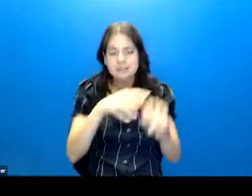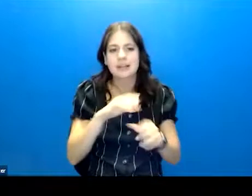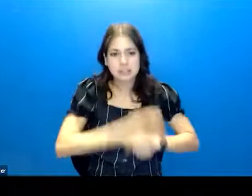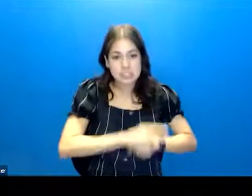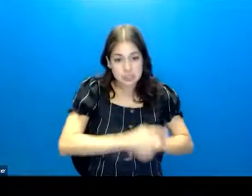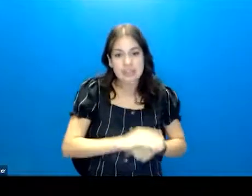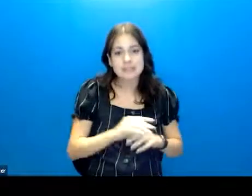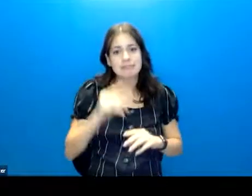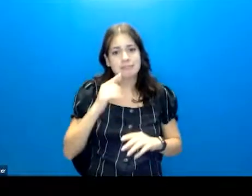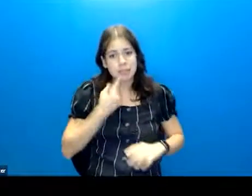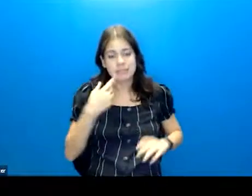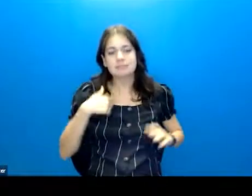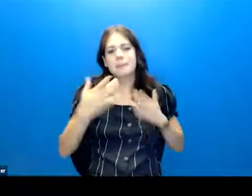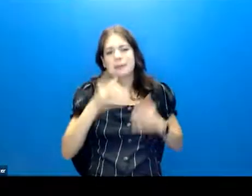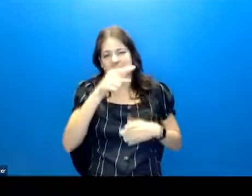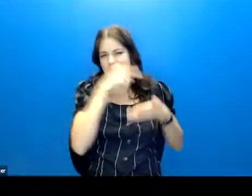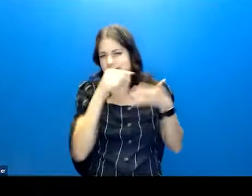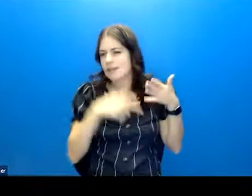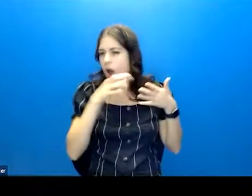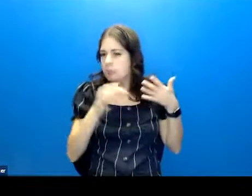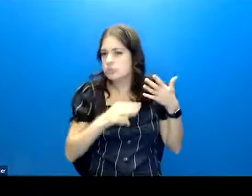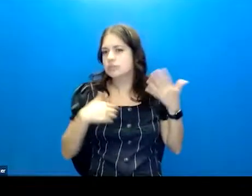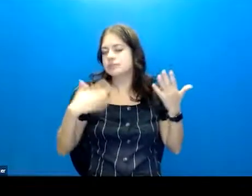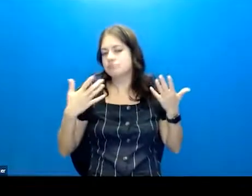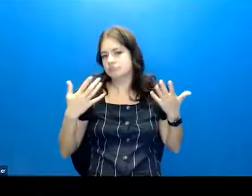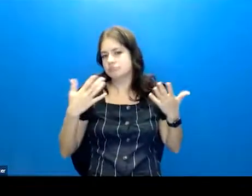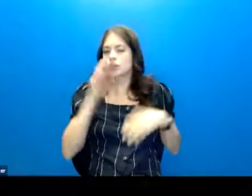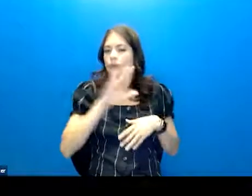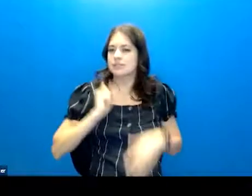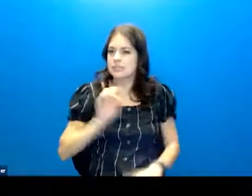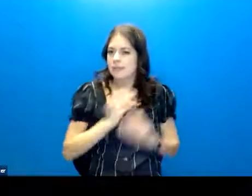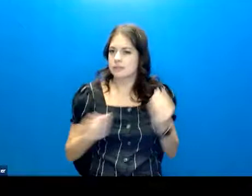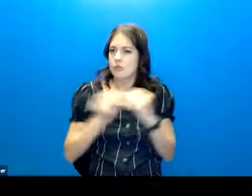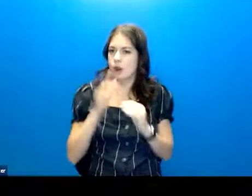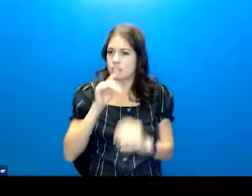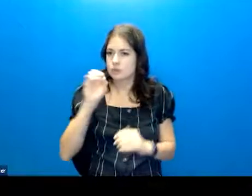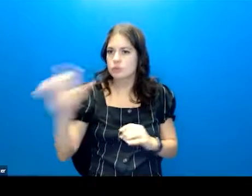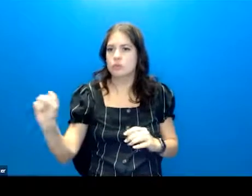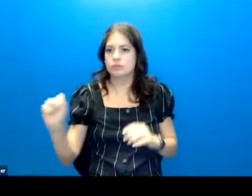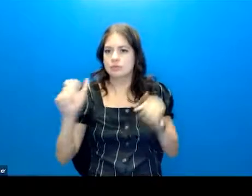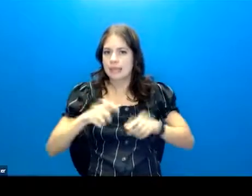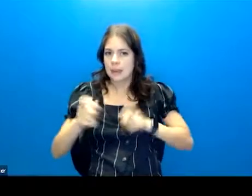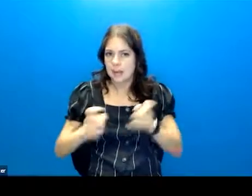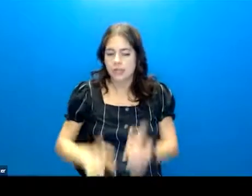and intensity, consider some of these options. It really gives your staff more tools to manage.